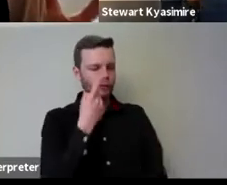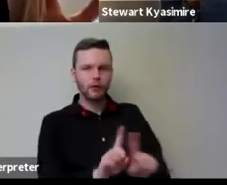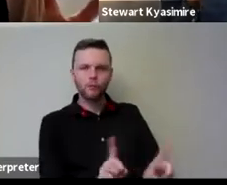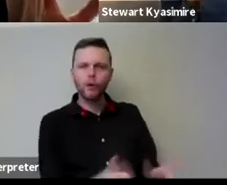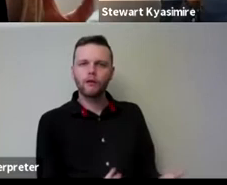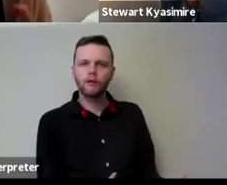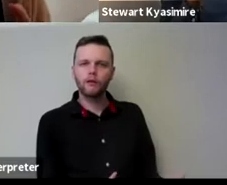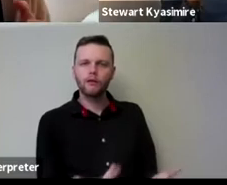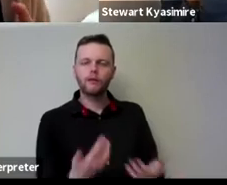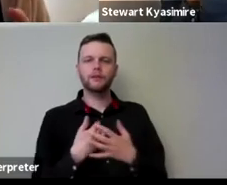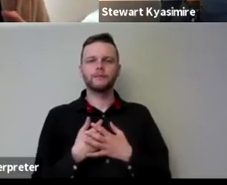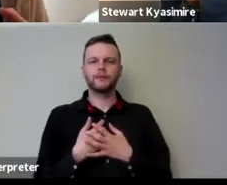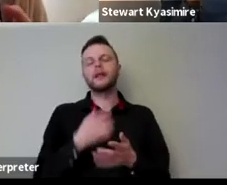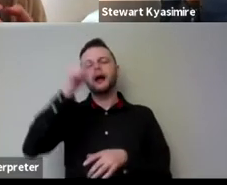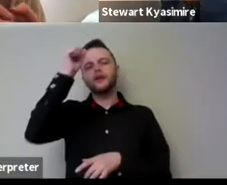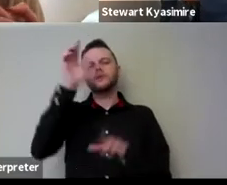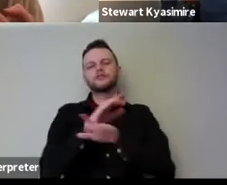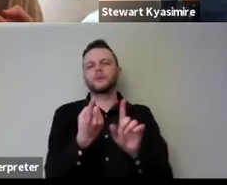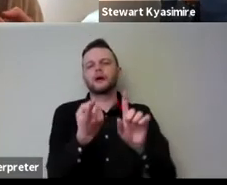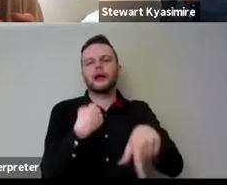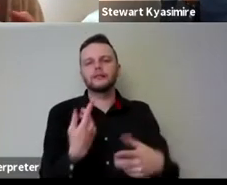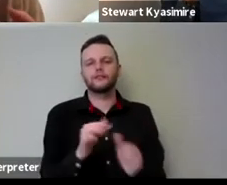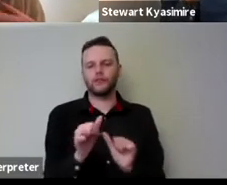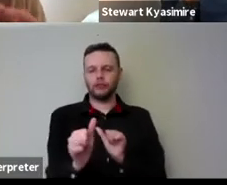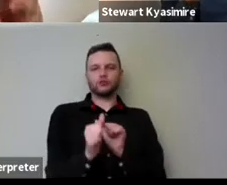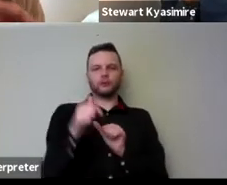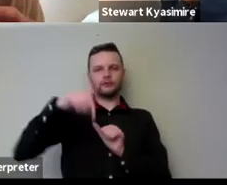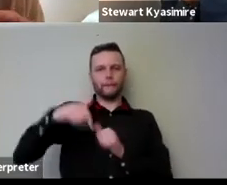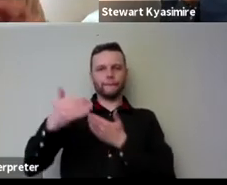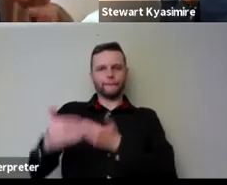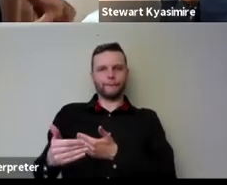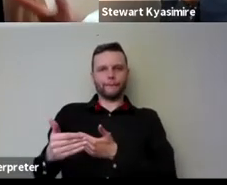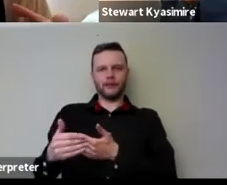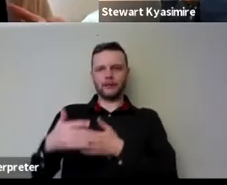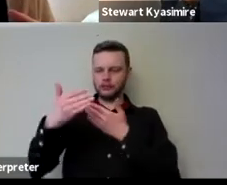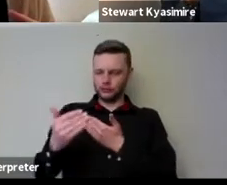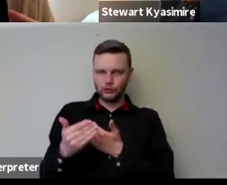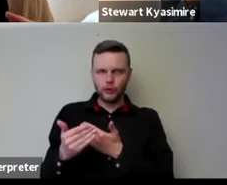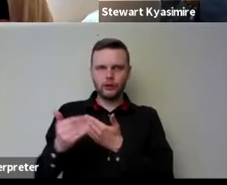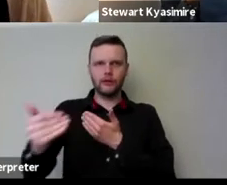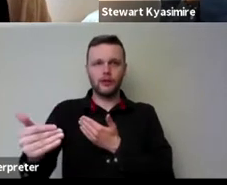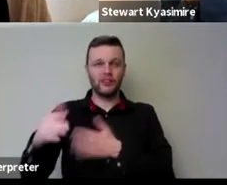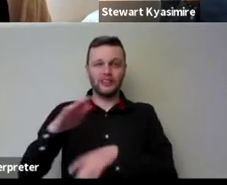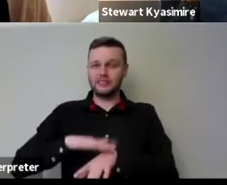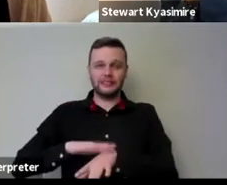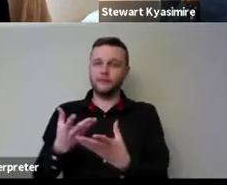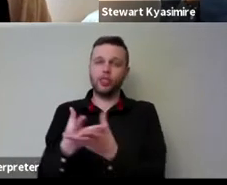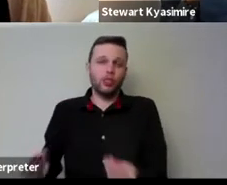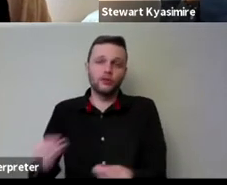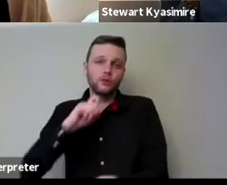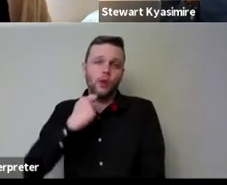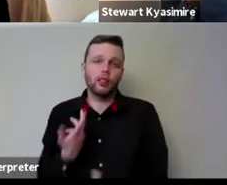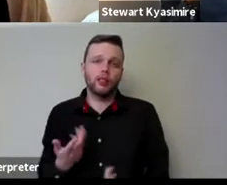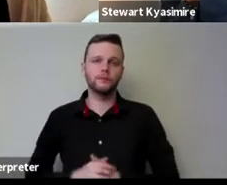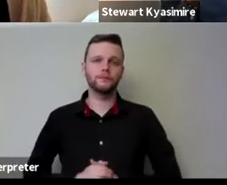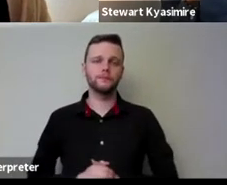doesn't give us an answer for i'm really aware it doesn't give us an answer for the short term and in that short to medium term there is a period of loss yeah and in